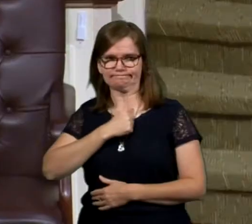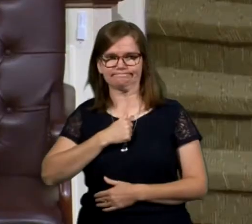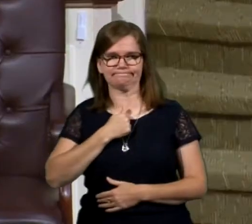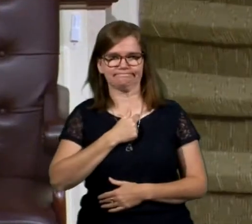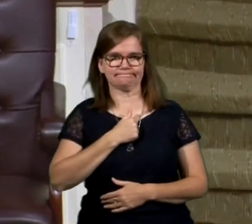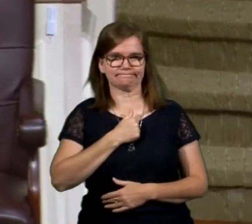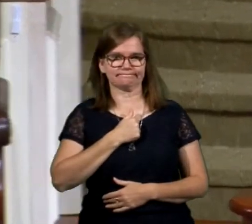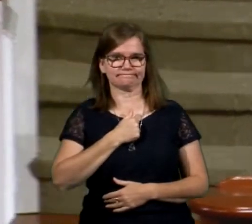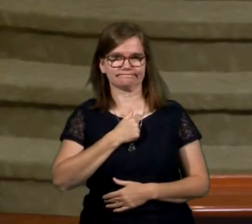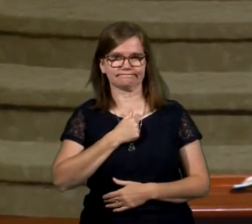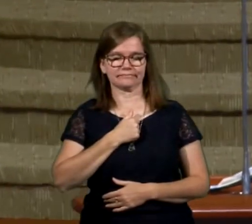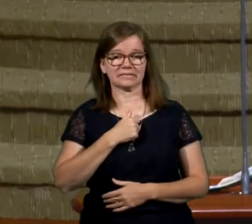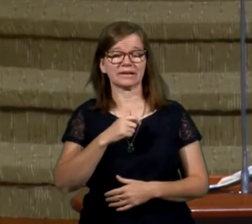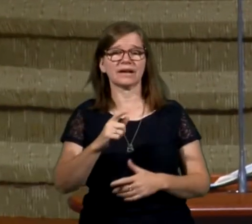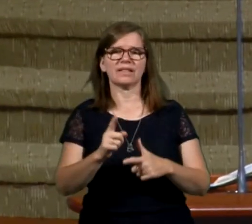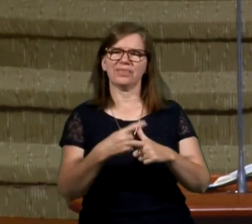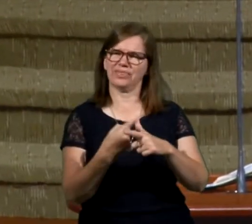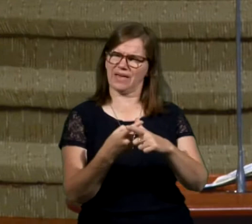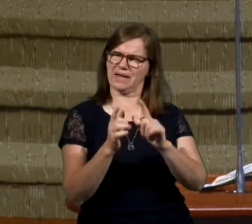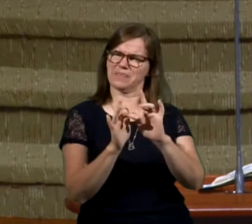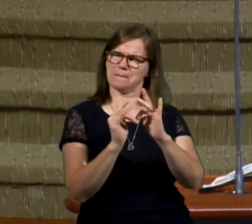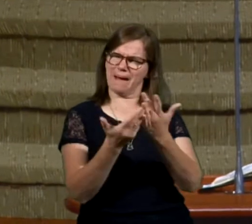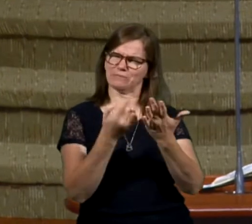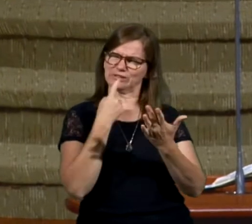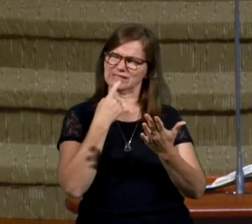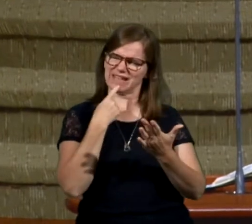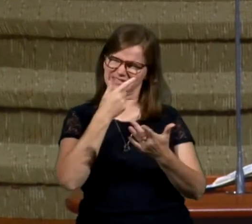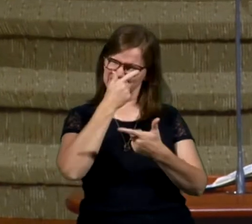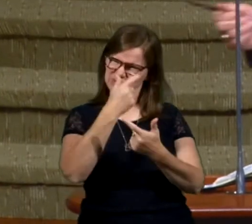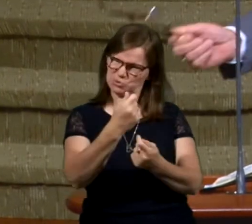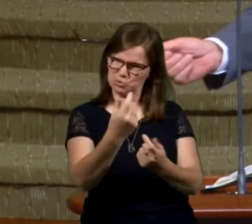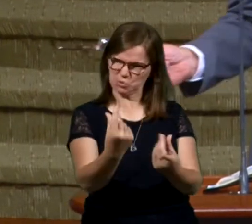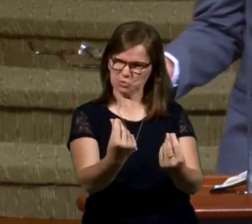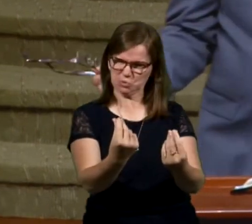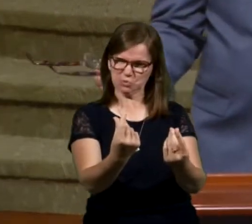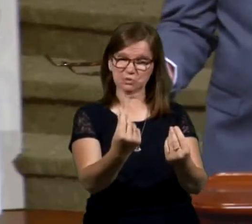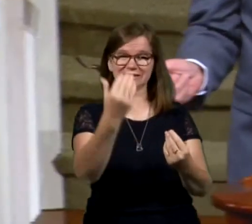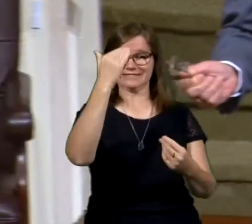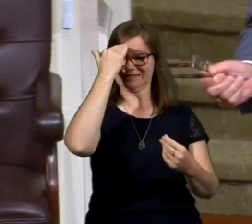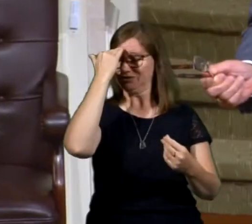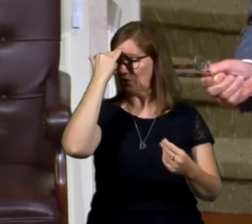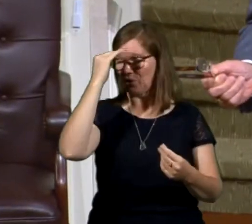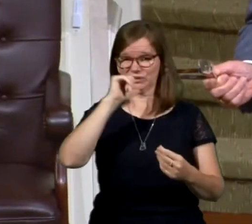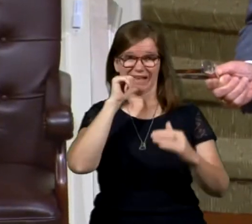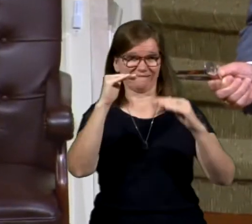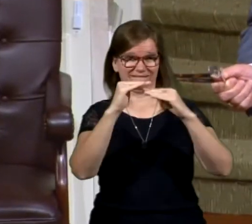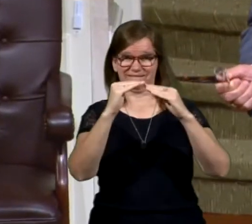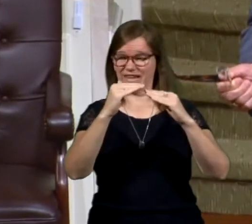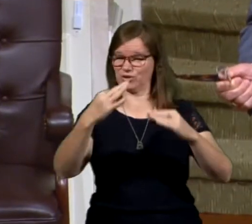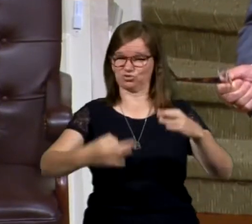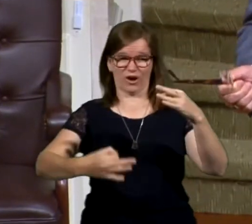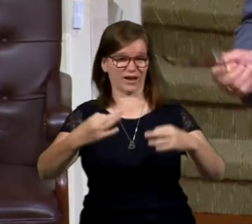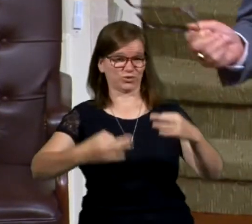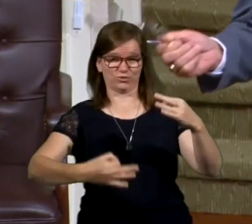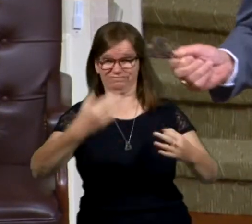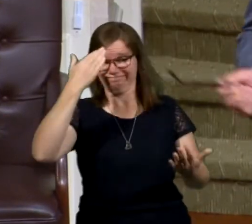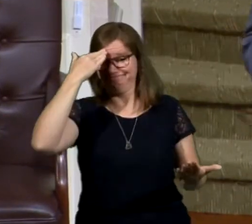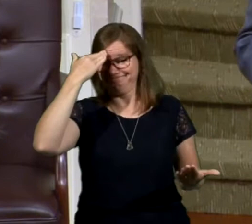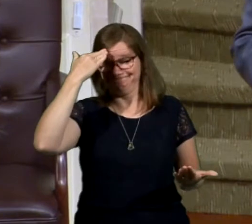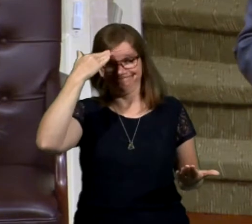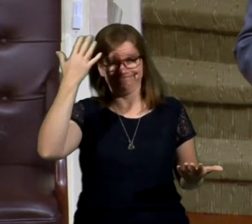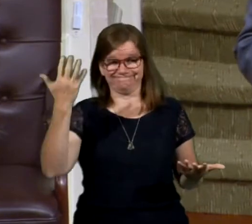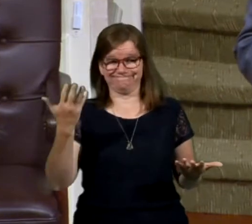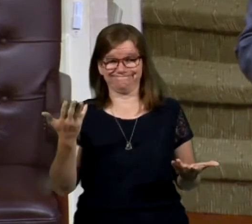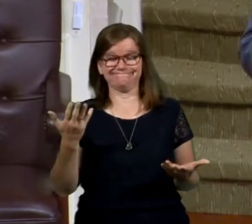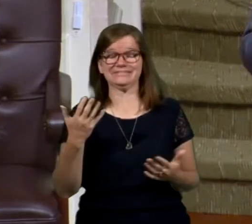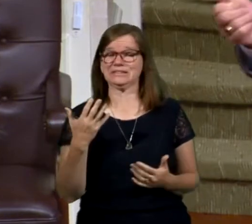But then the Bible says he does something very unique. He knows he's not going to get a fair trial. And he says,